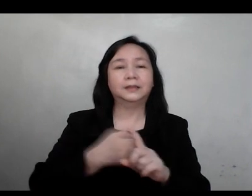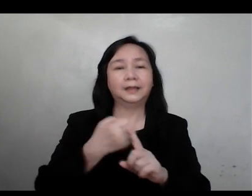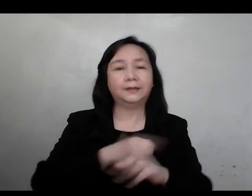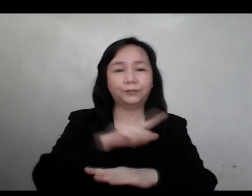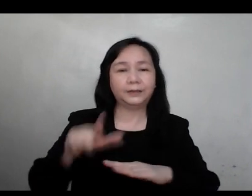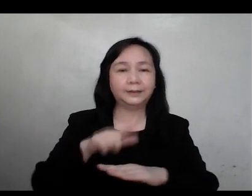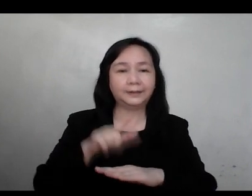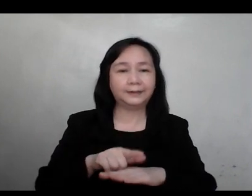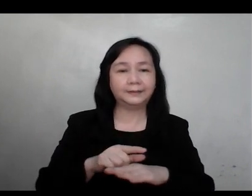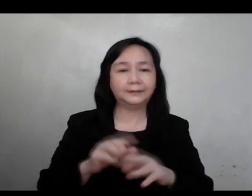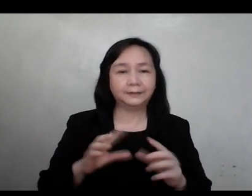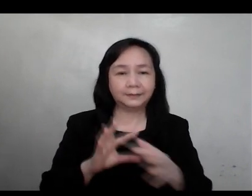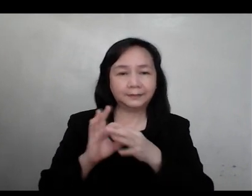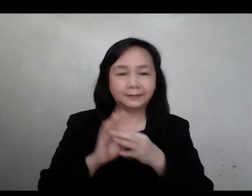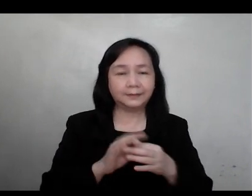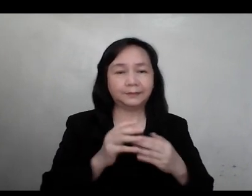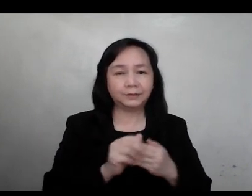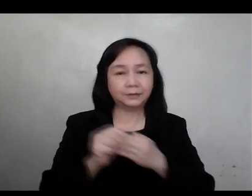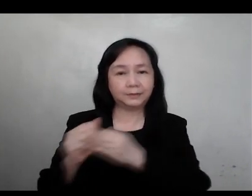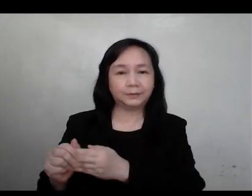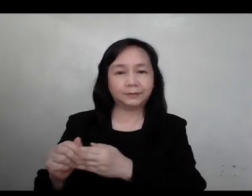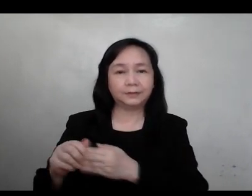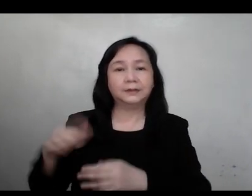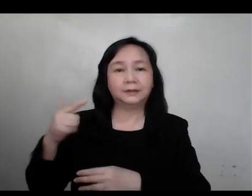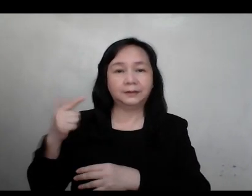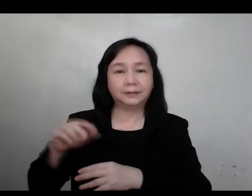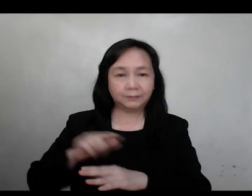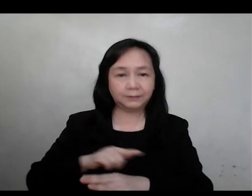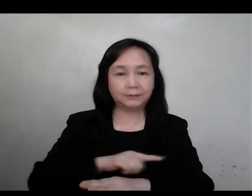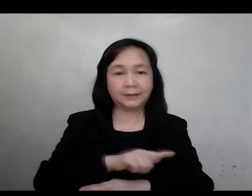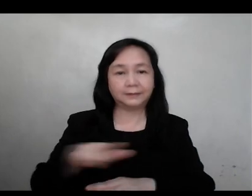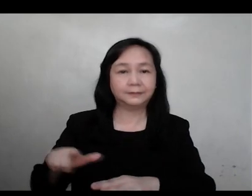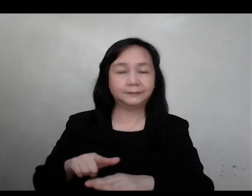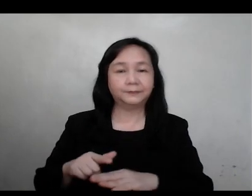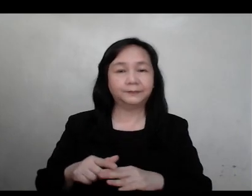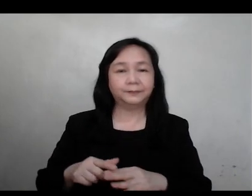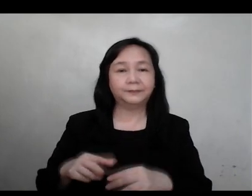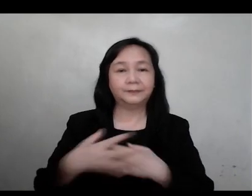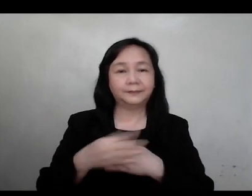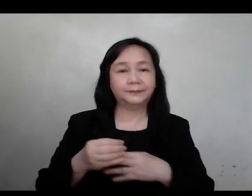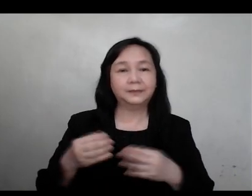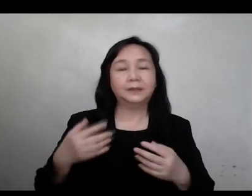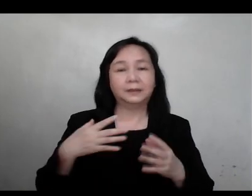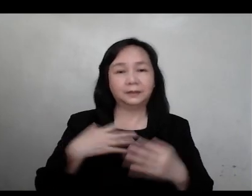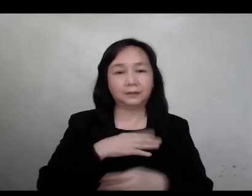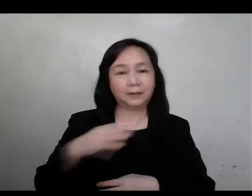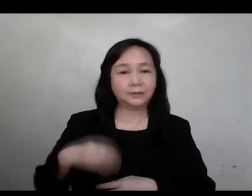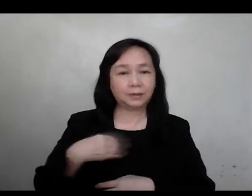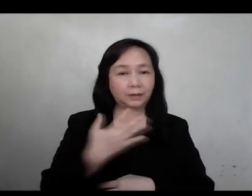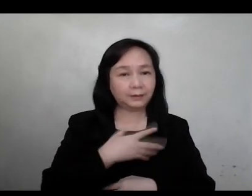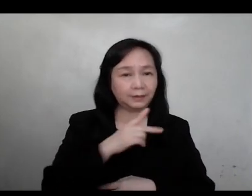flock, and pasture them in green and fertile meadows. Let us pray. Christ our King,